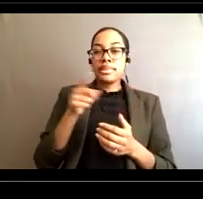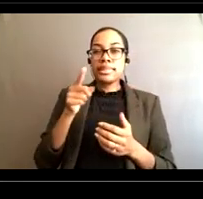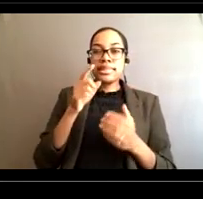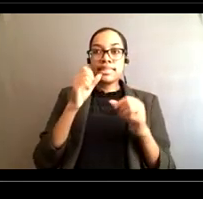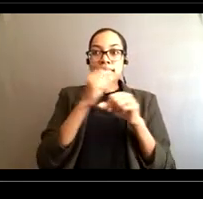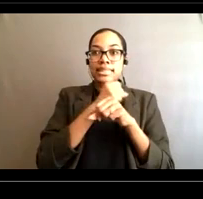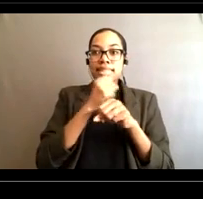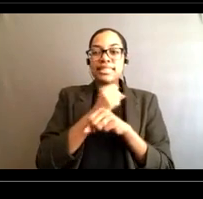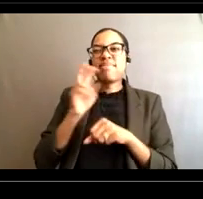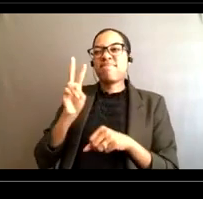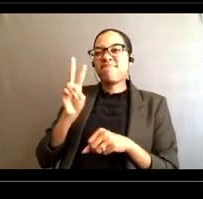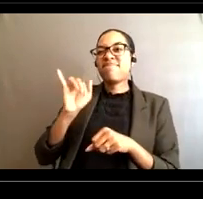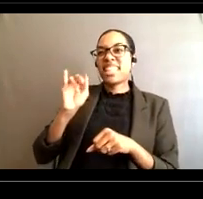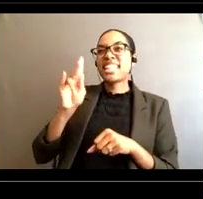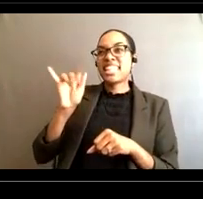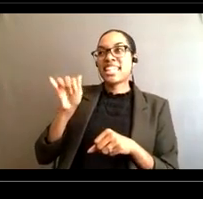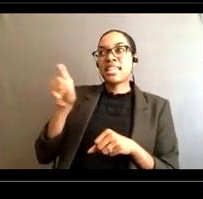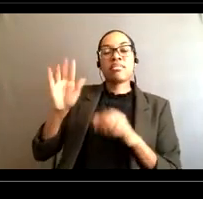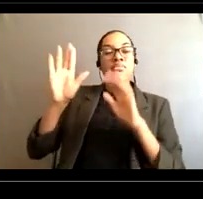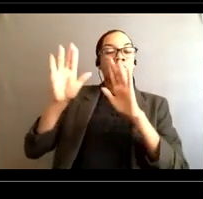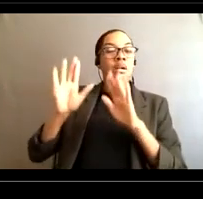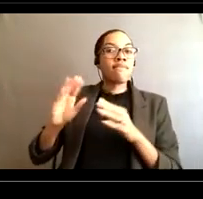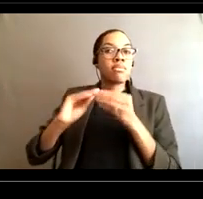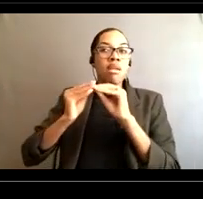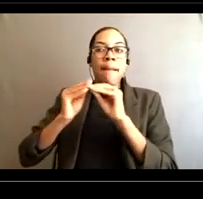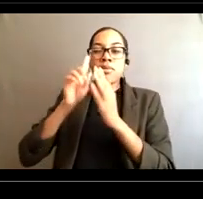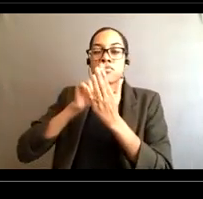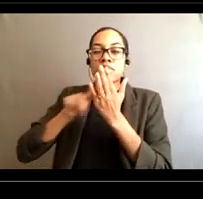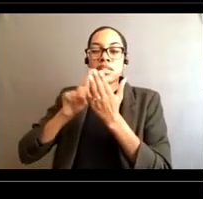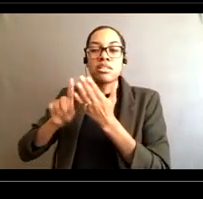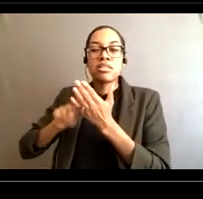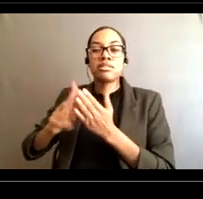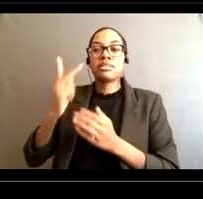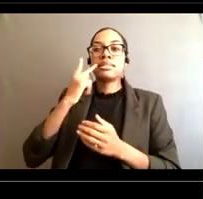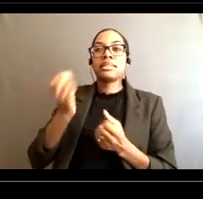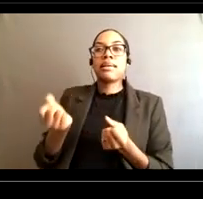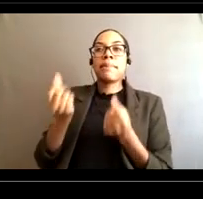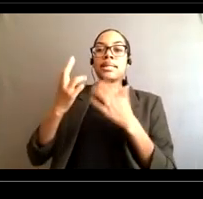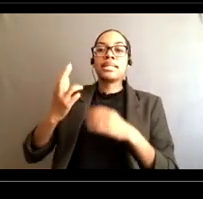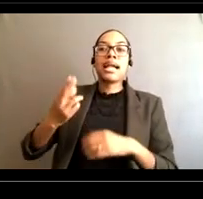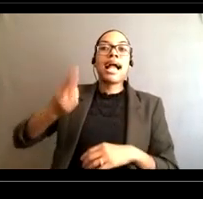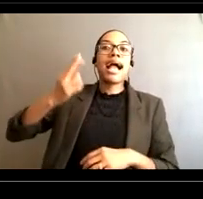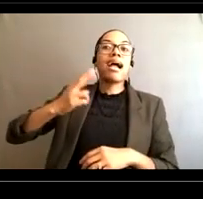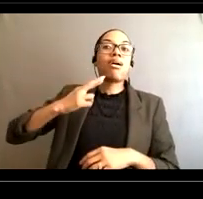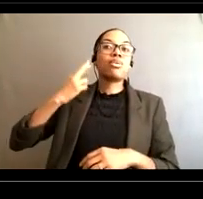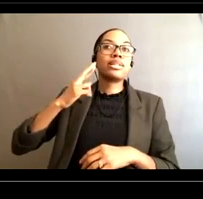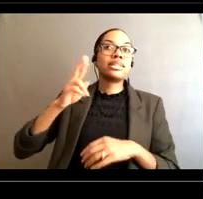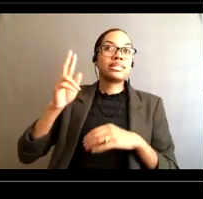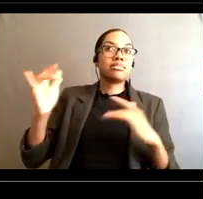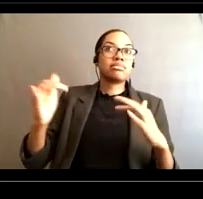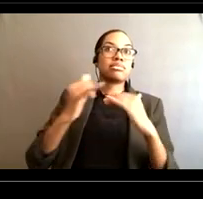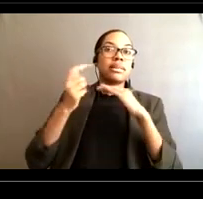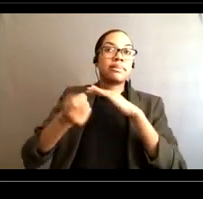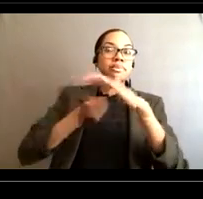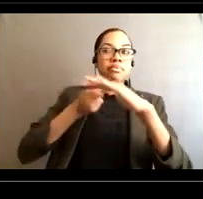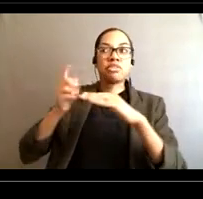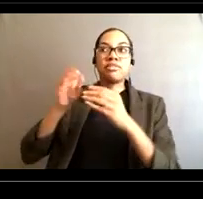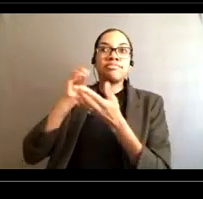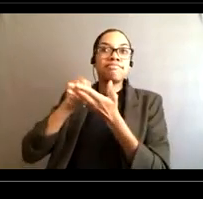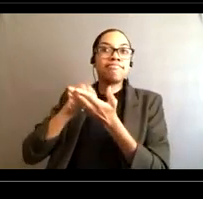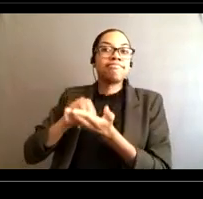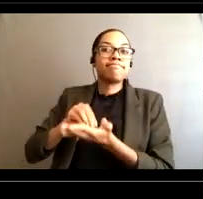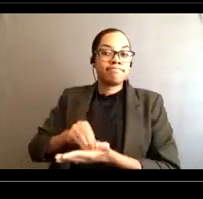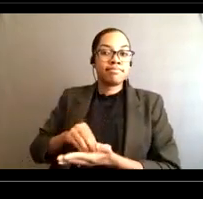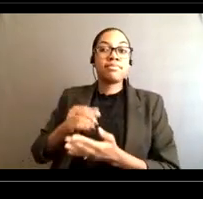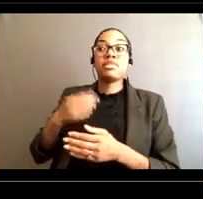phenomenal statistics about How many times we forecast a high risk or a moderate risk and then we get reports Back